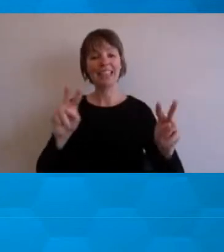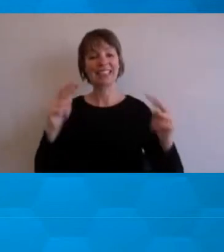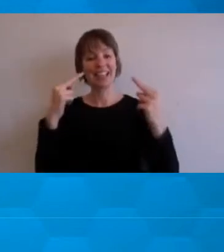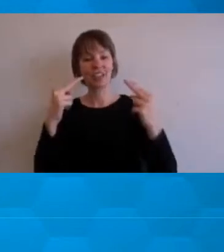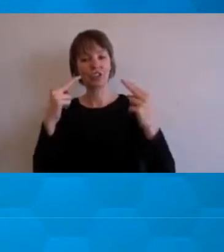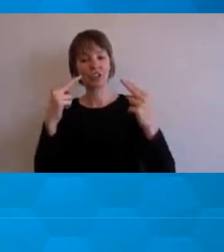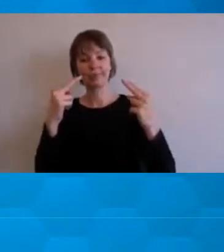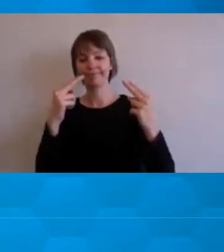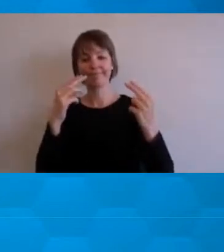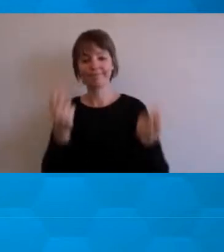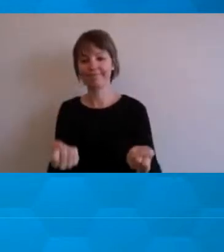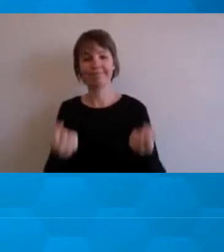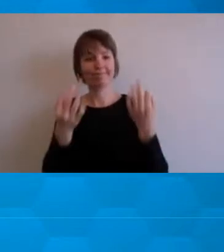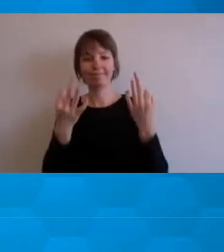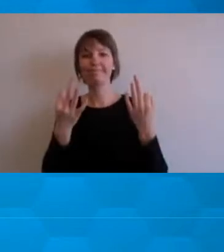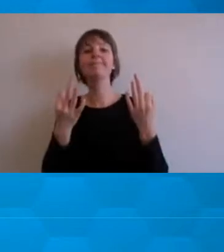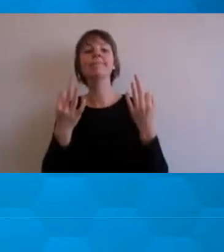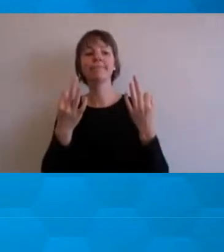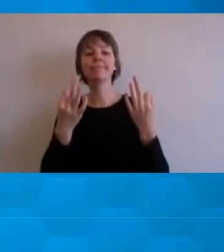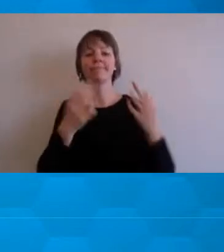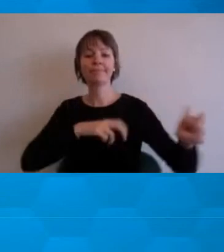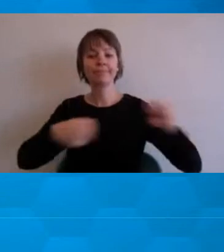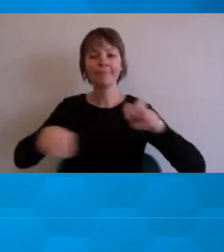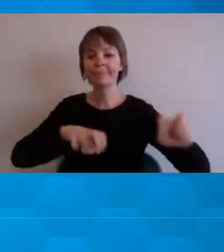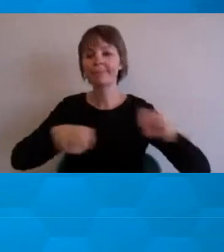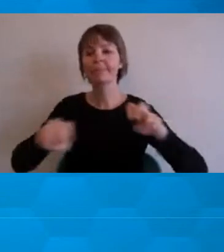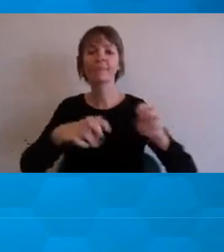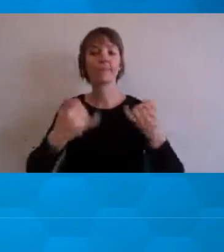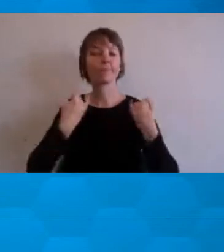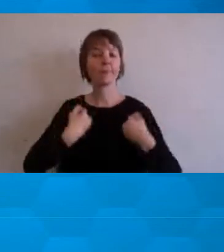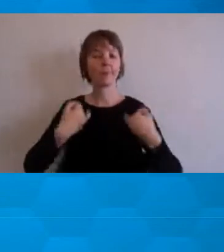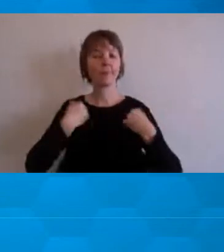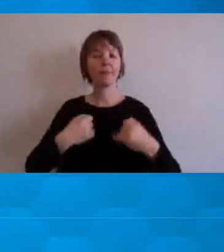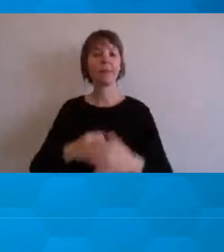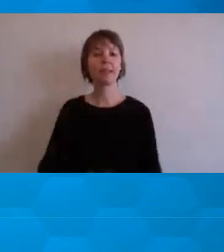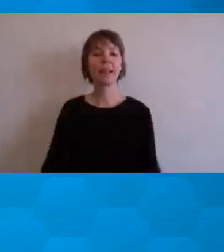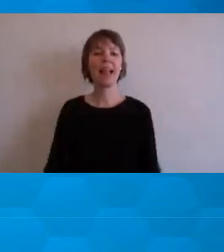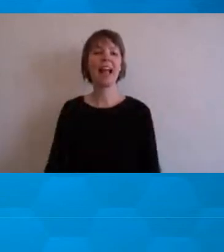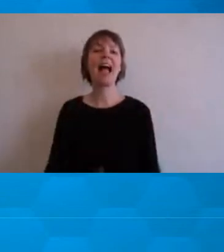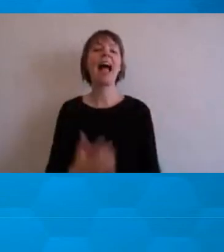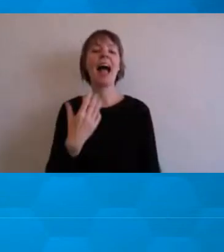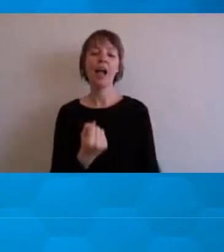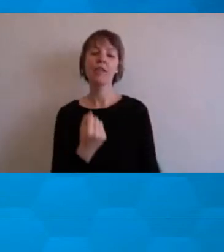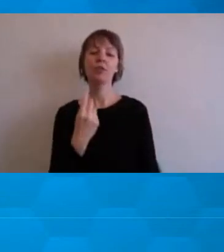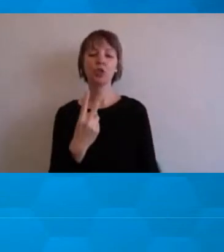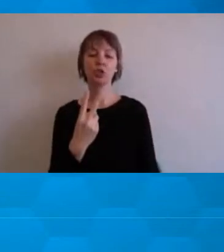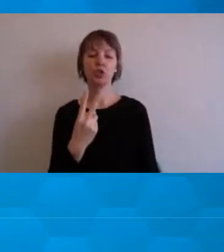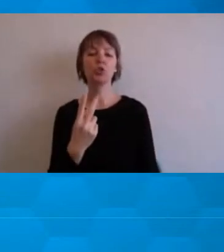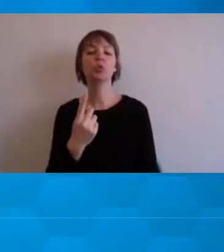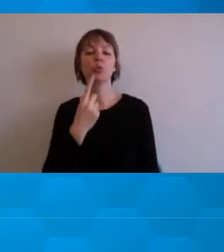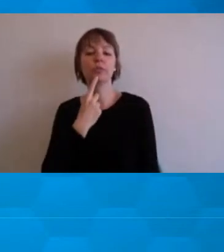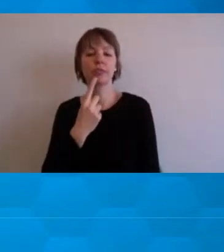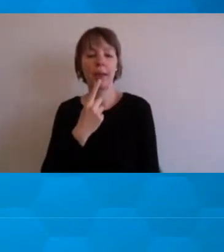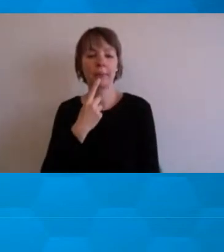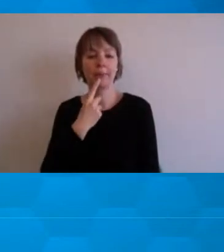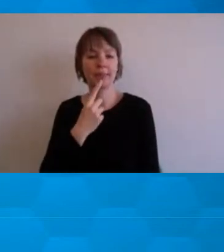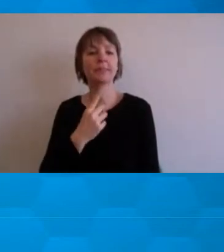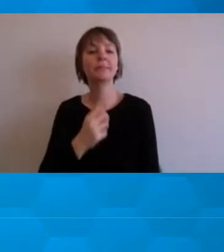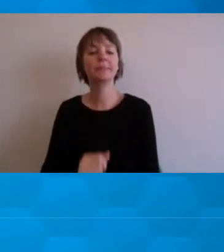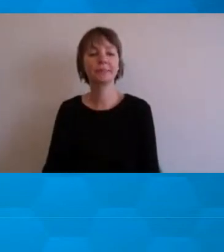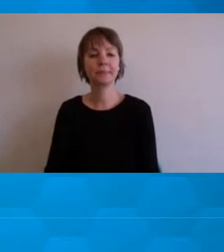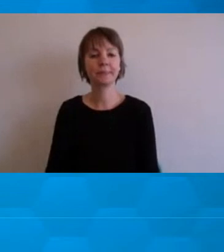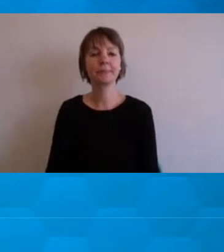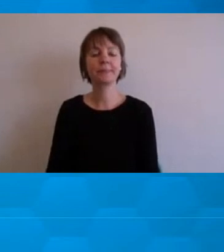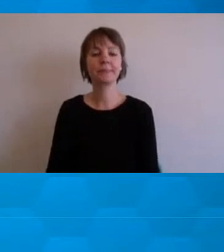disorder. And there are mainly two subtypes that will be evident with